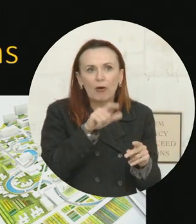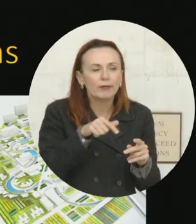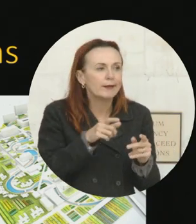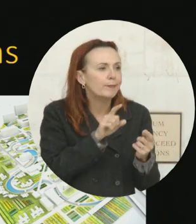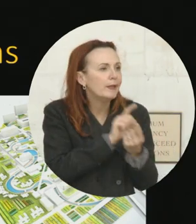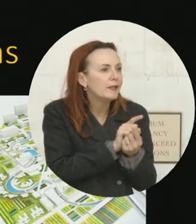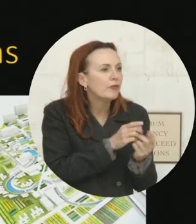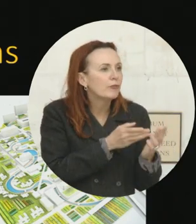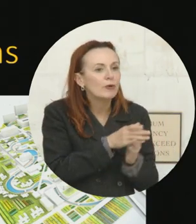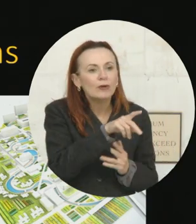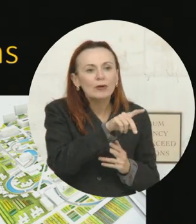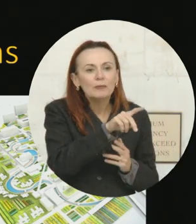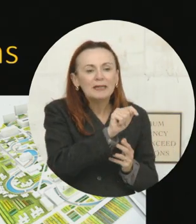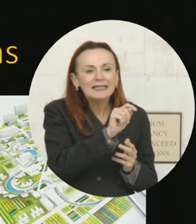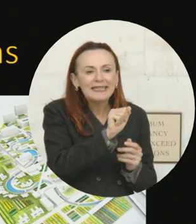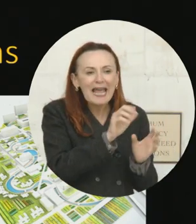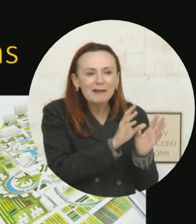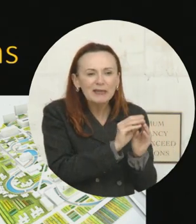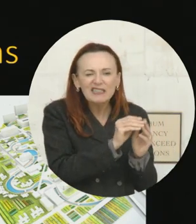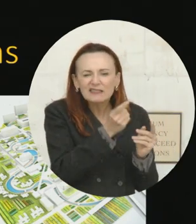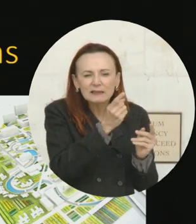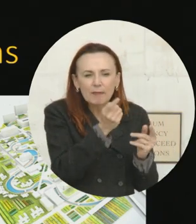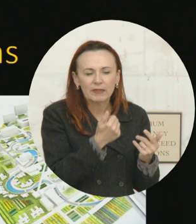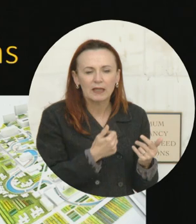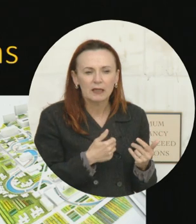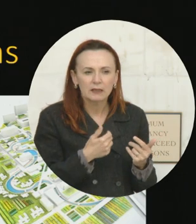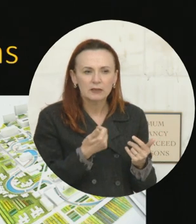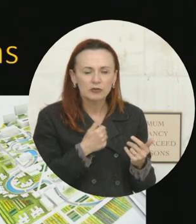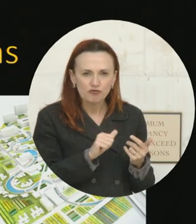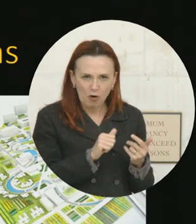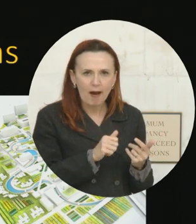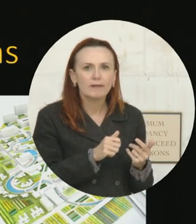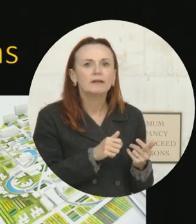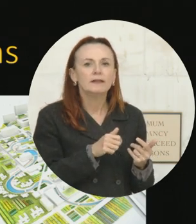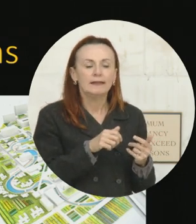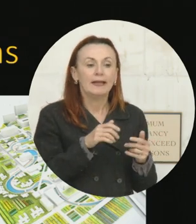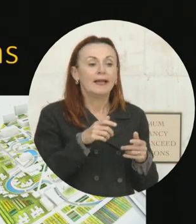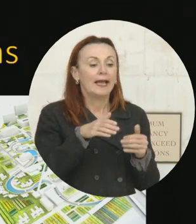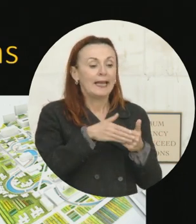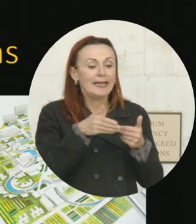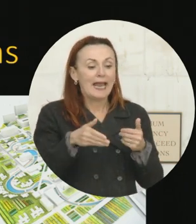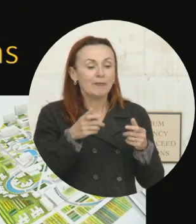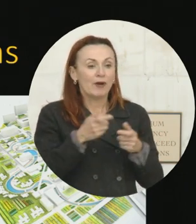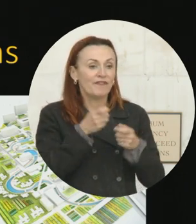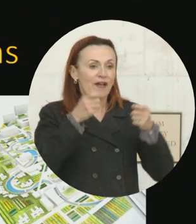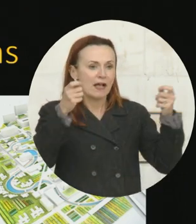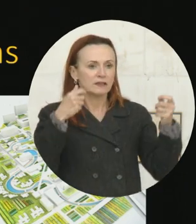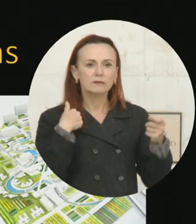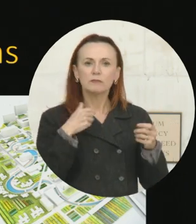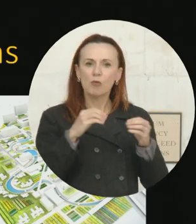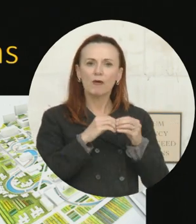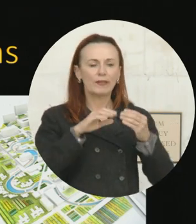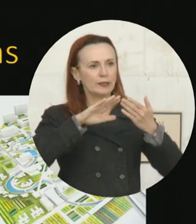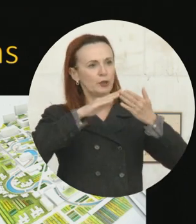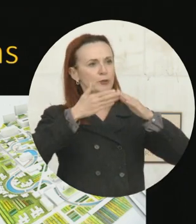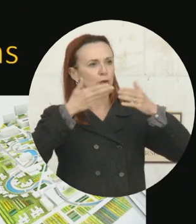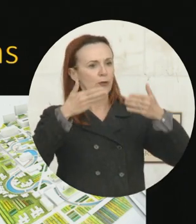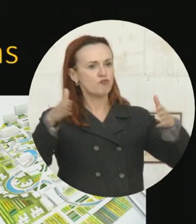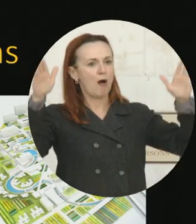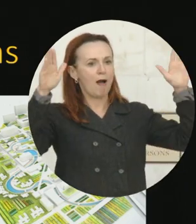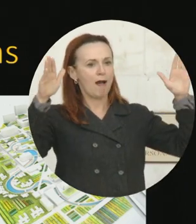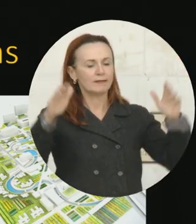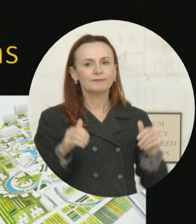meeting or through a local meeting, wouldn't have that time together. So NeighborFest is one way we do this at the community level. We also talk about